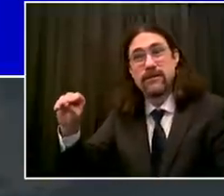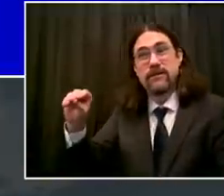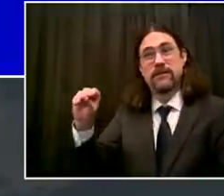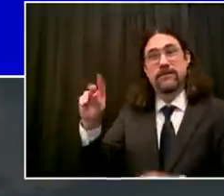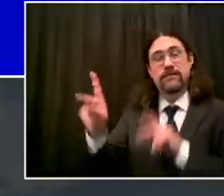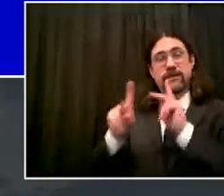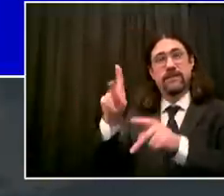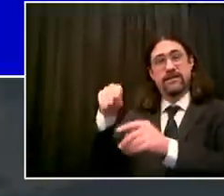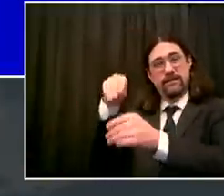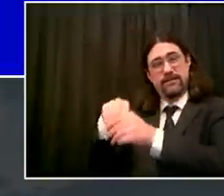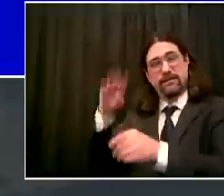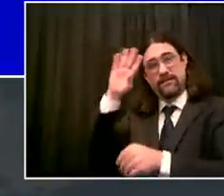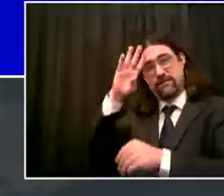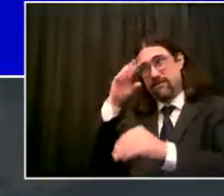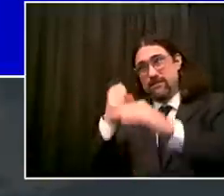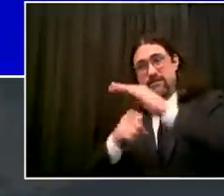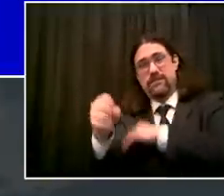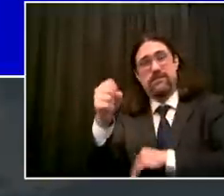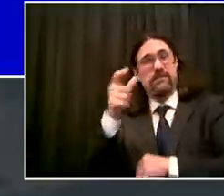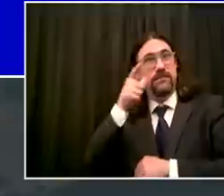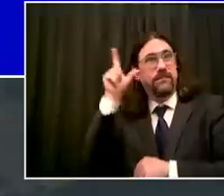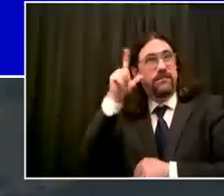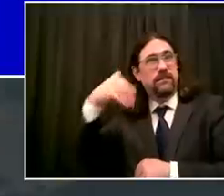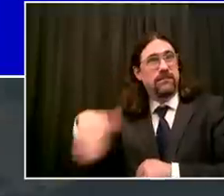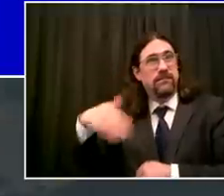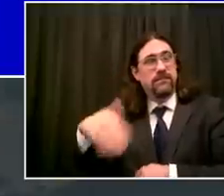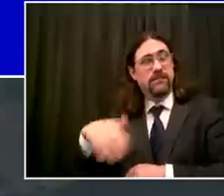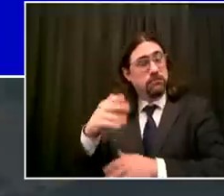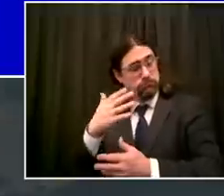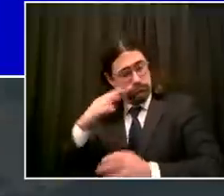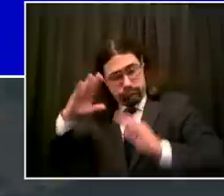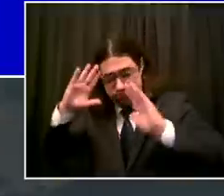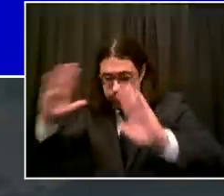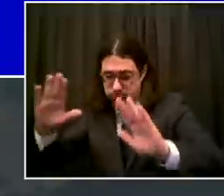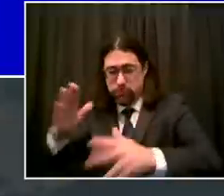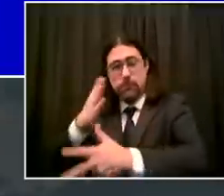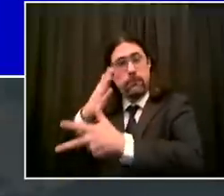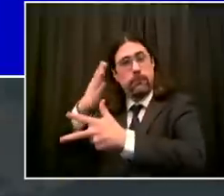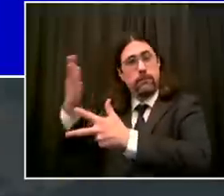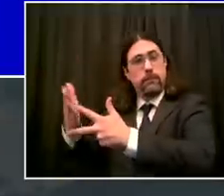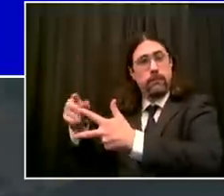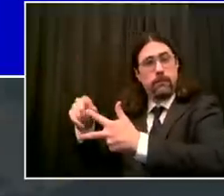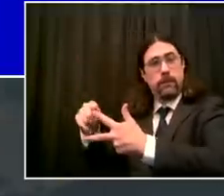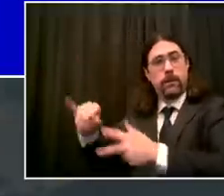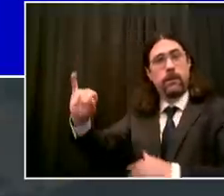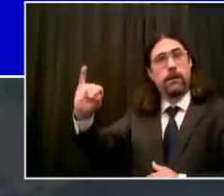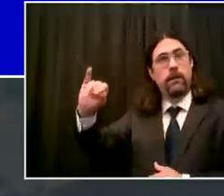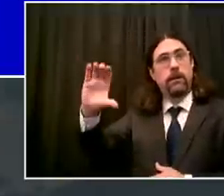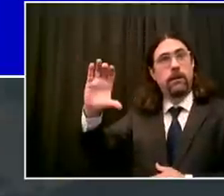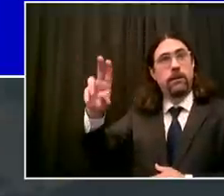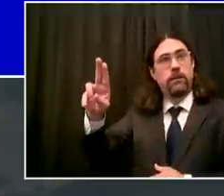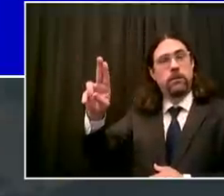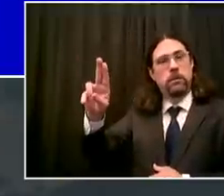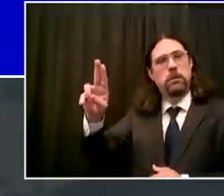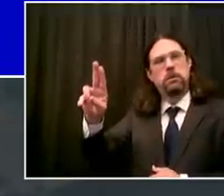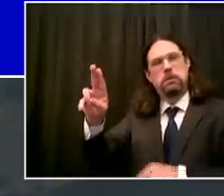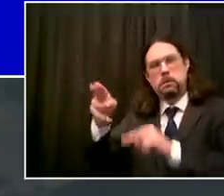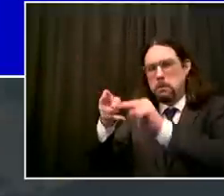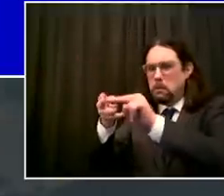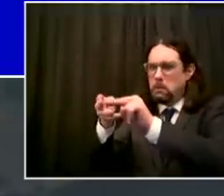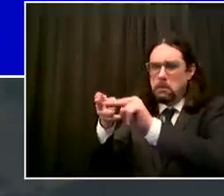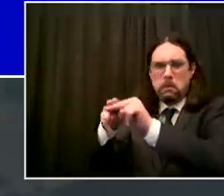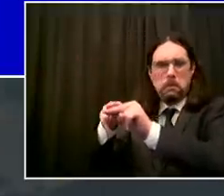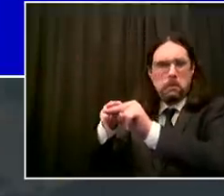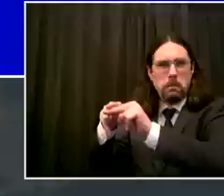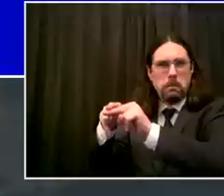icus across our public hospitals for suspected covet 19 that went up just a little from 469 to 475 so it's not a